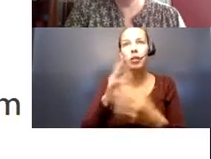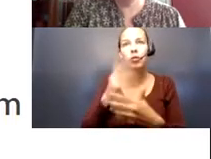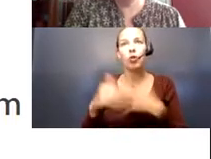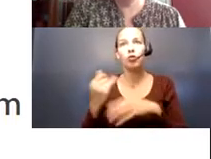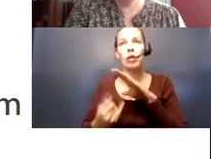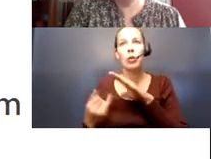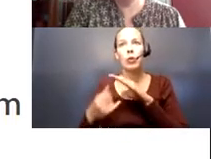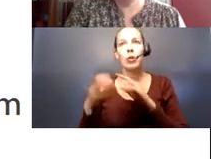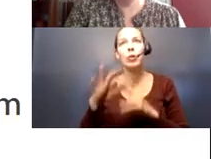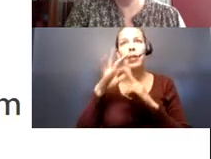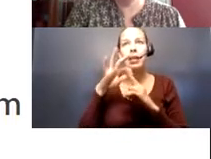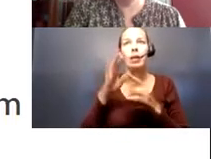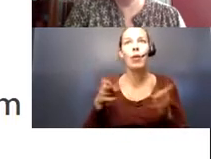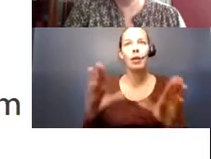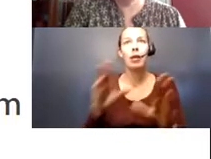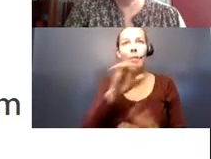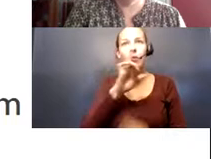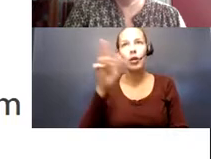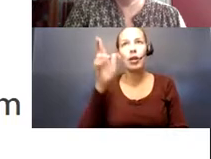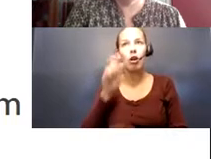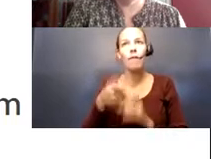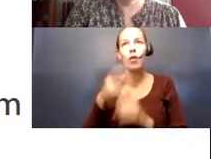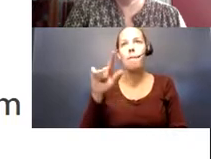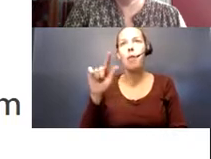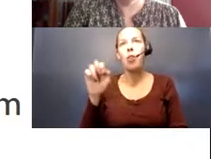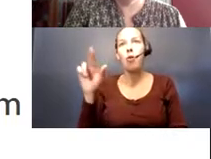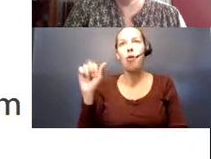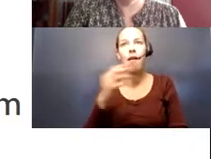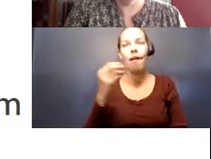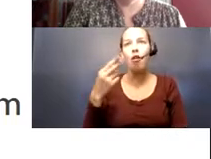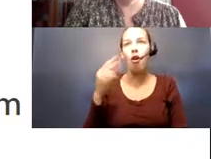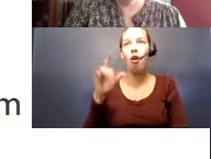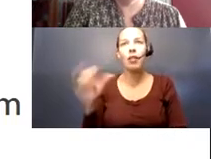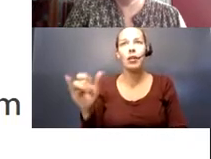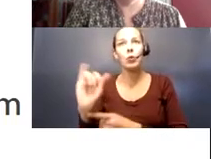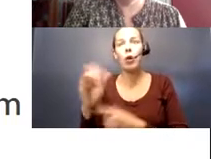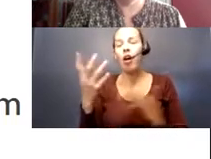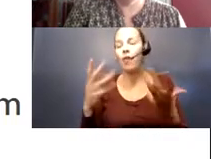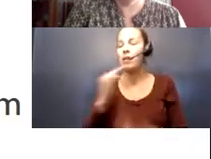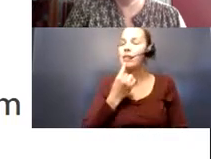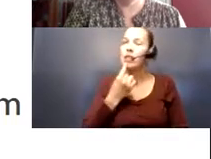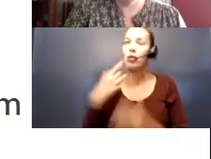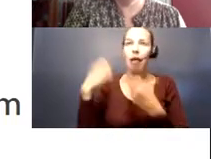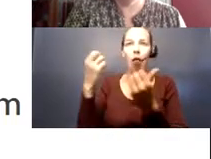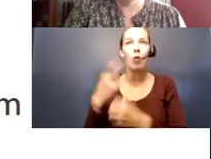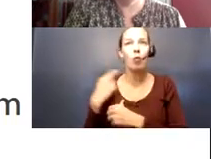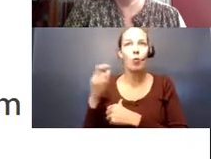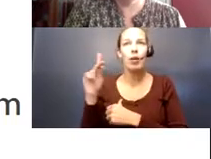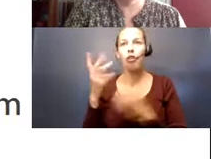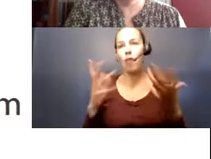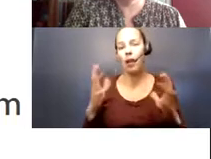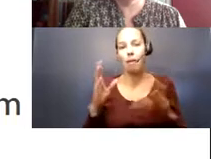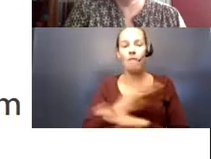unique ways, in different ways, which I'm sure you'll hear from Laura and Holly. But like I said, it was already a serious health risk in general before COVID.